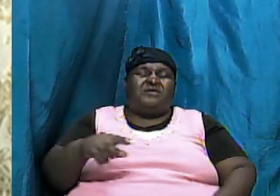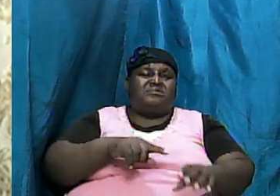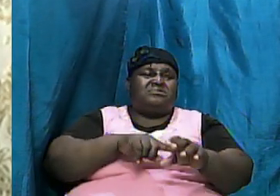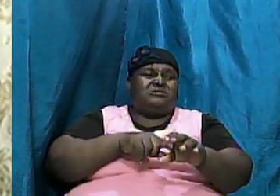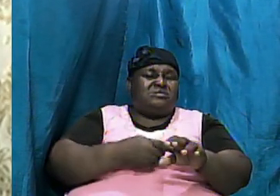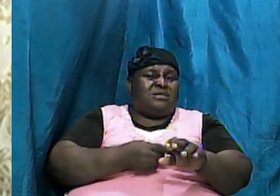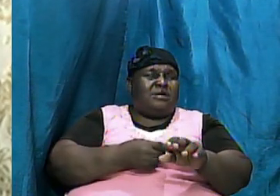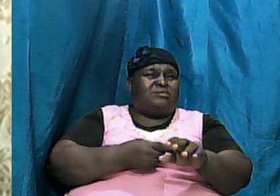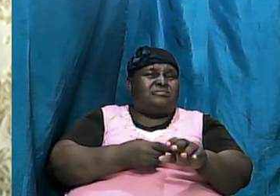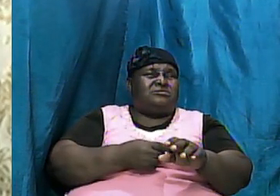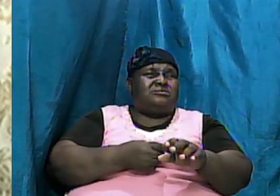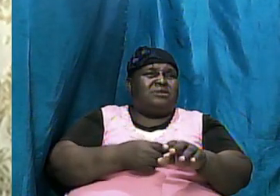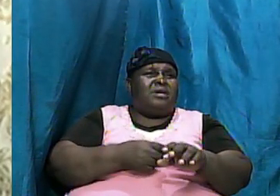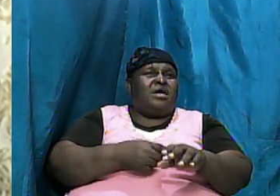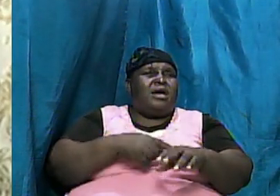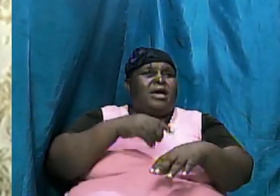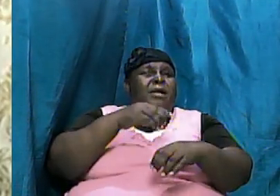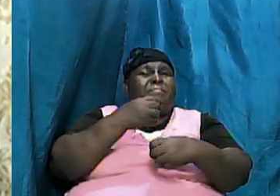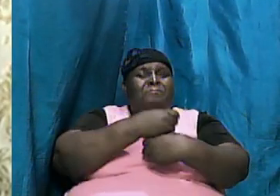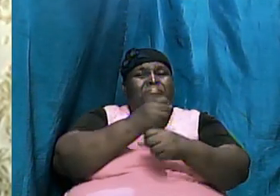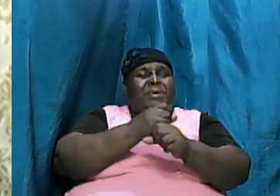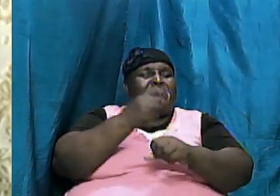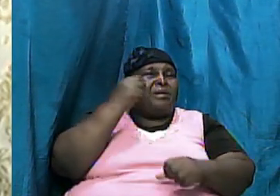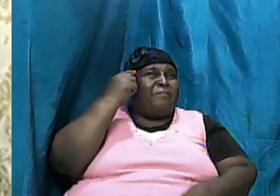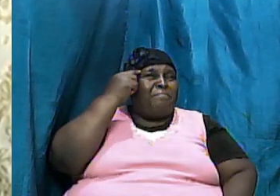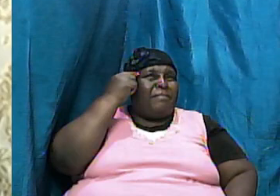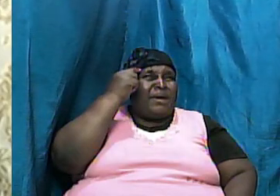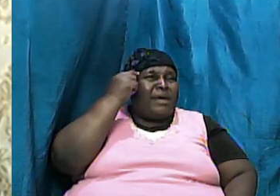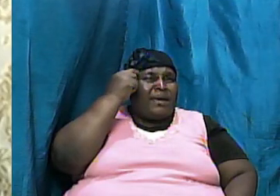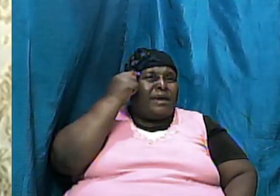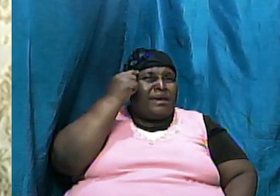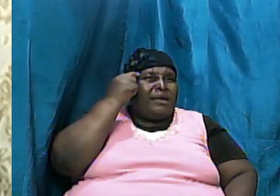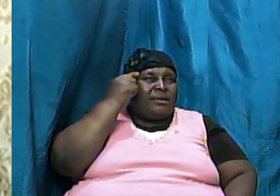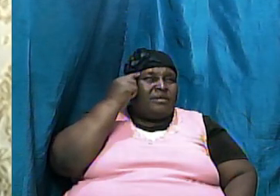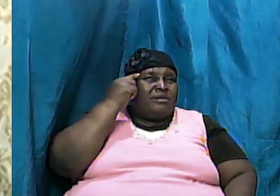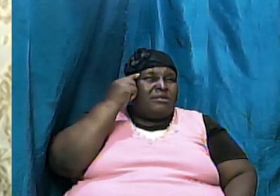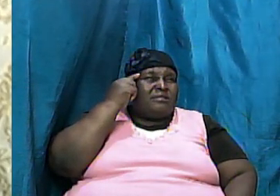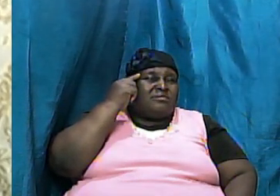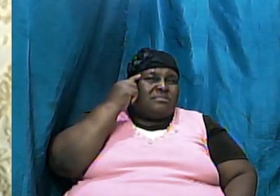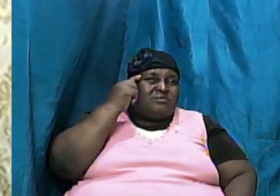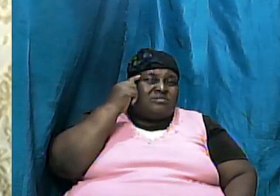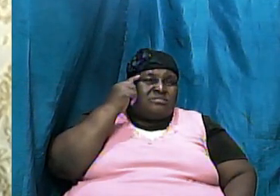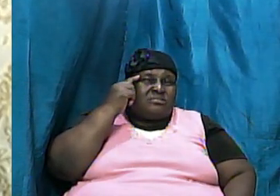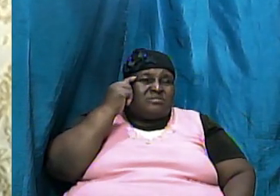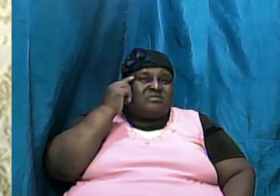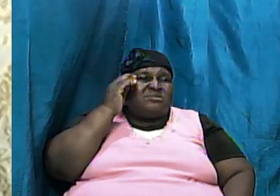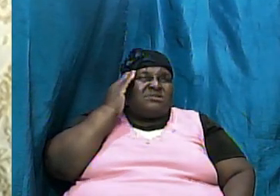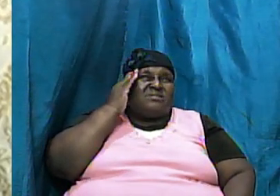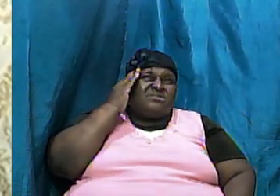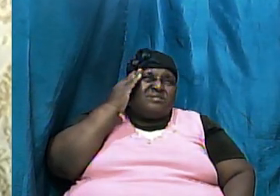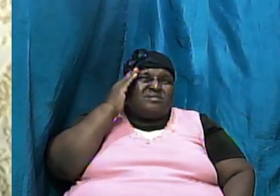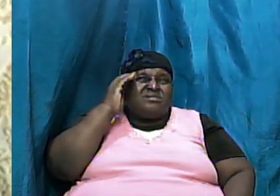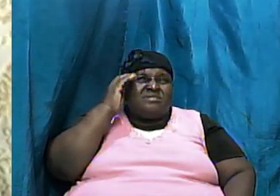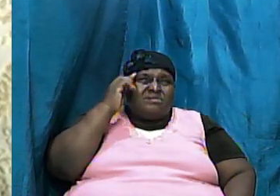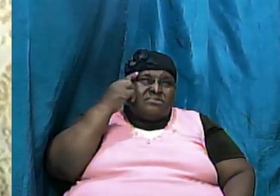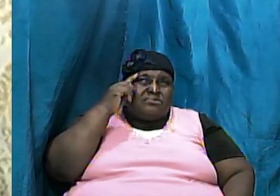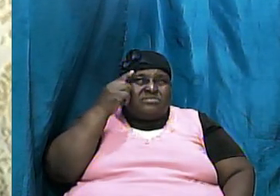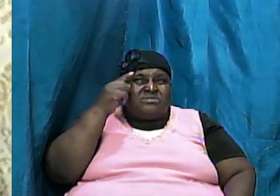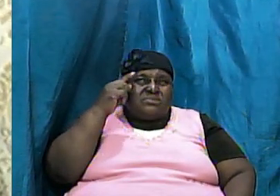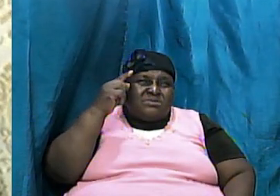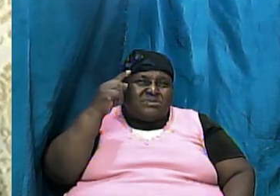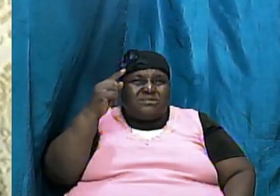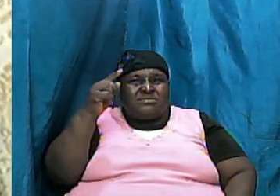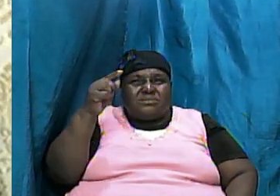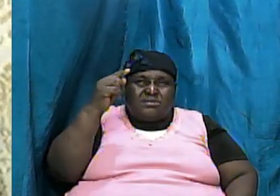and cause our minds to vacillate and to start to think twice